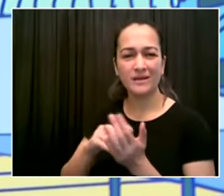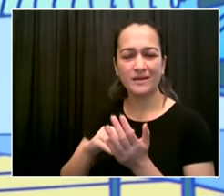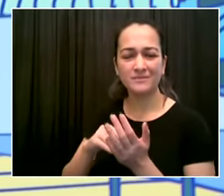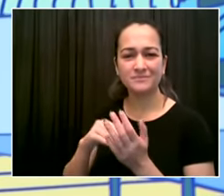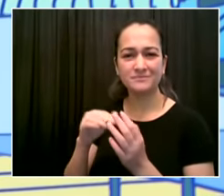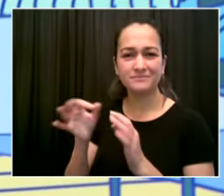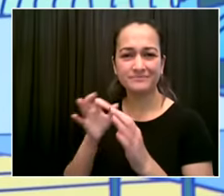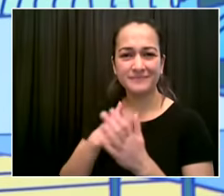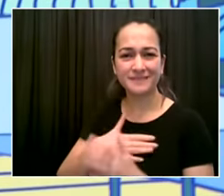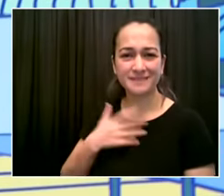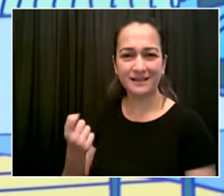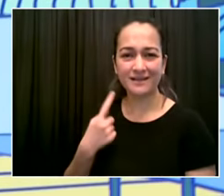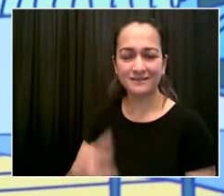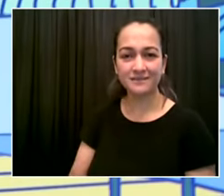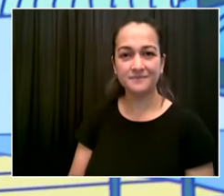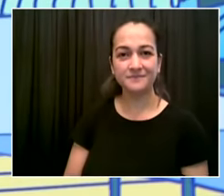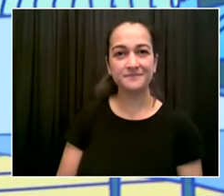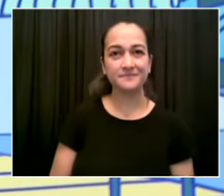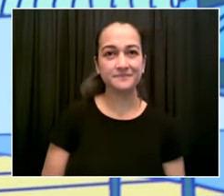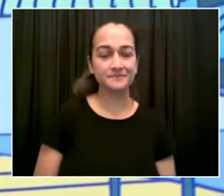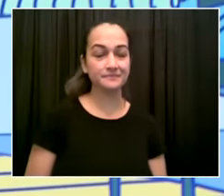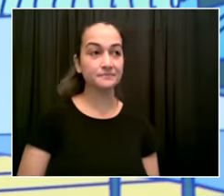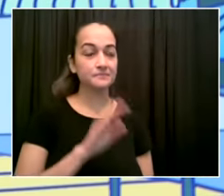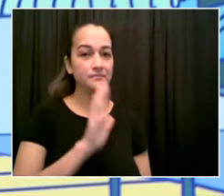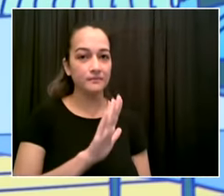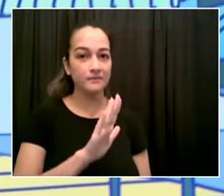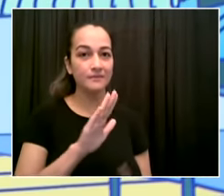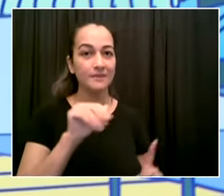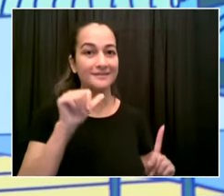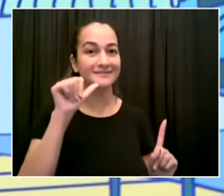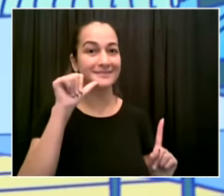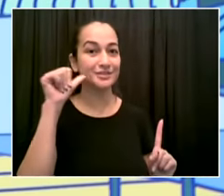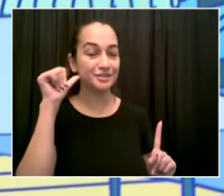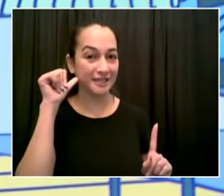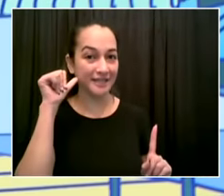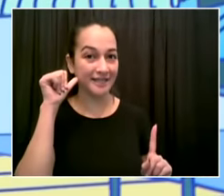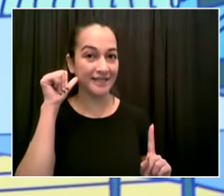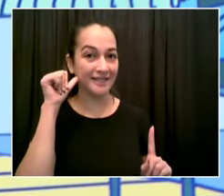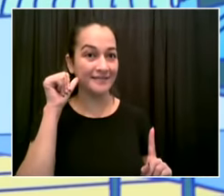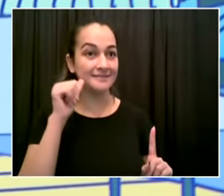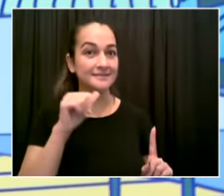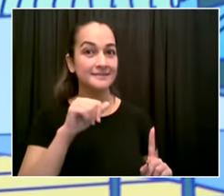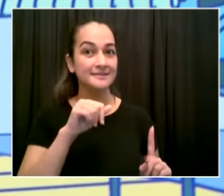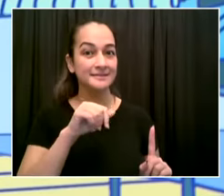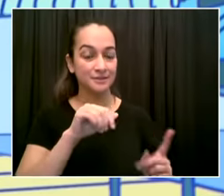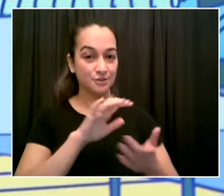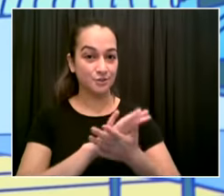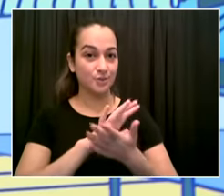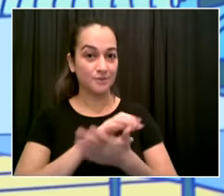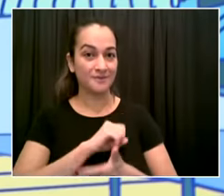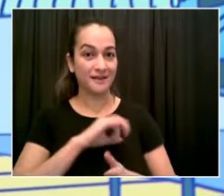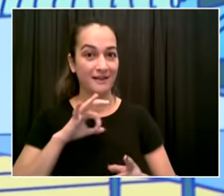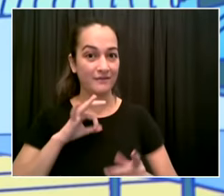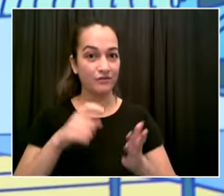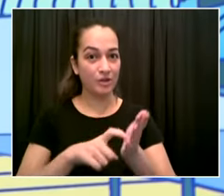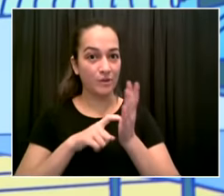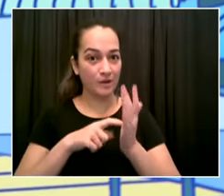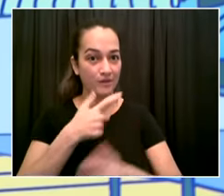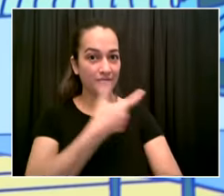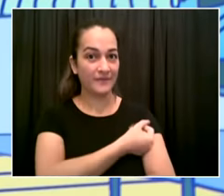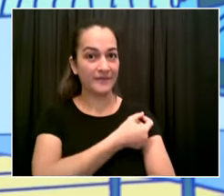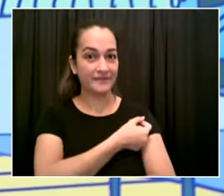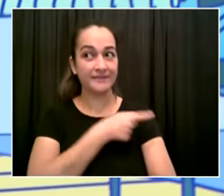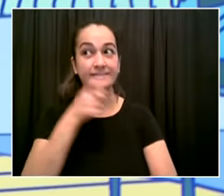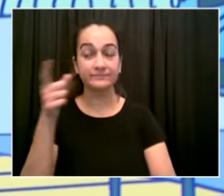in schools uh was connected with the fda full approval right if the fda fully